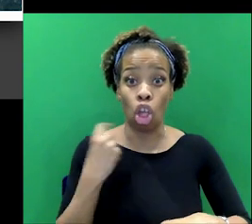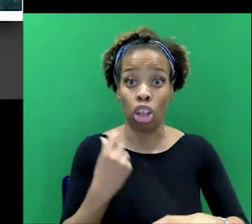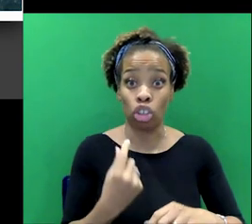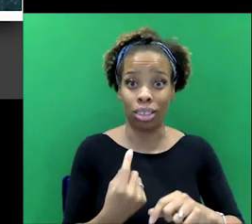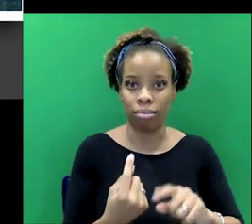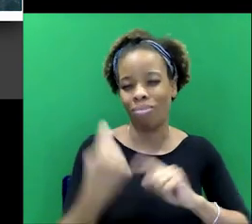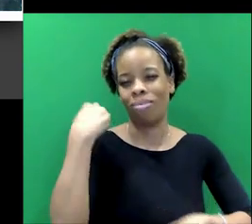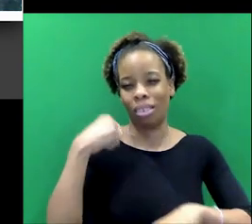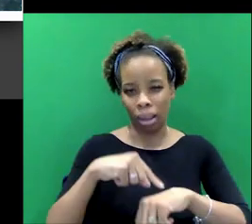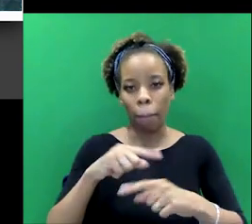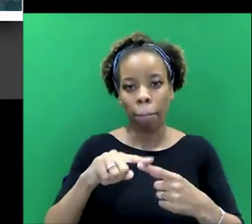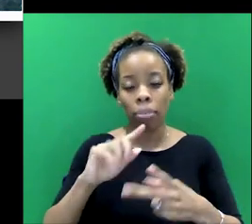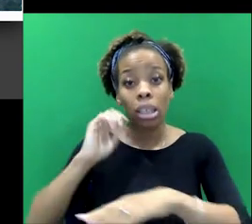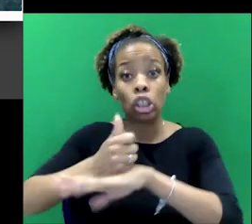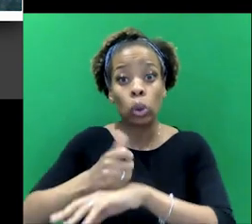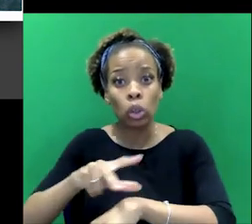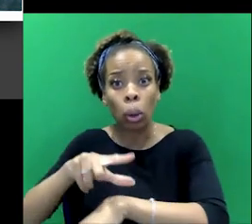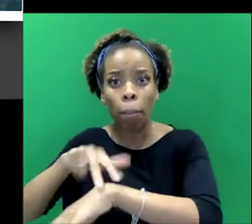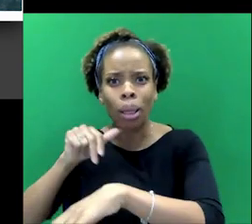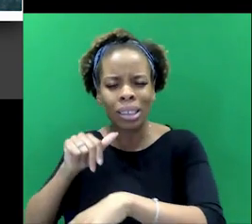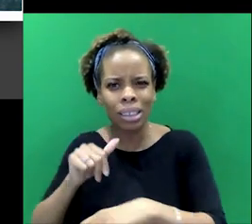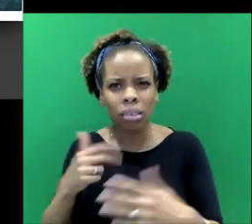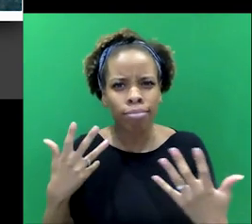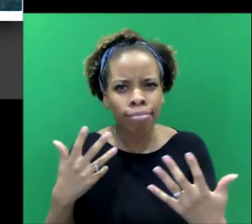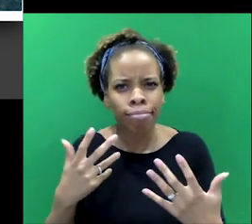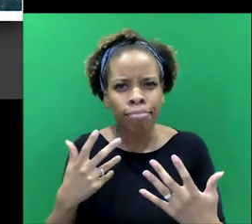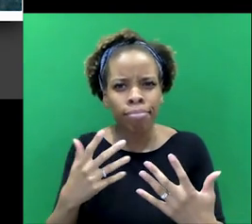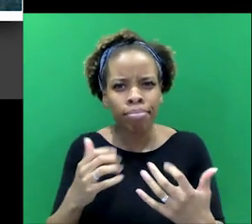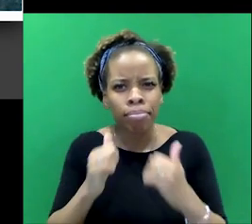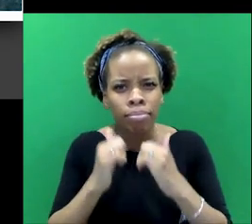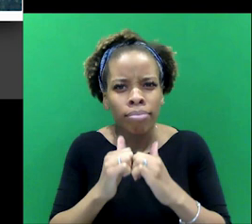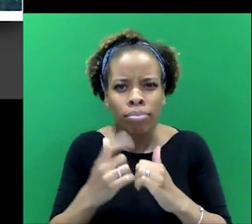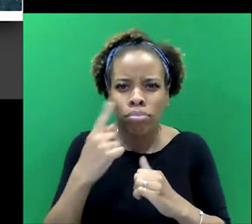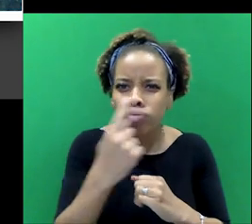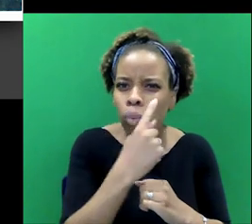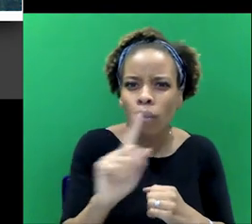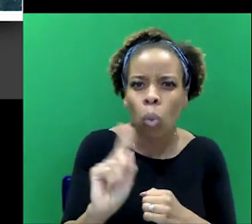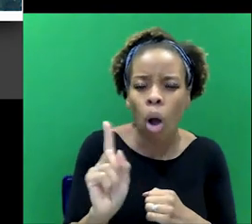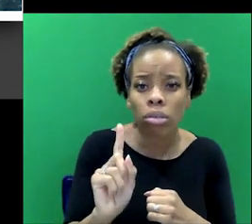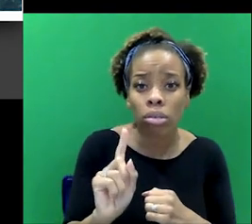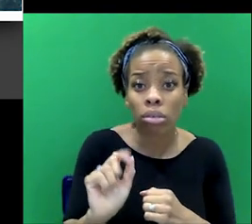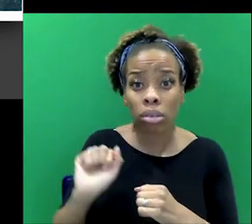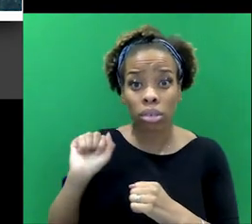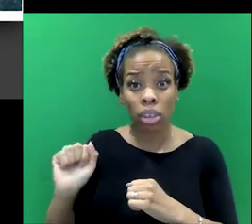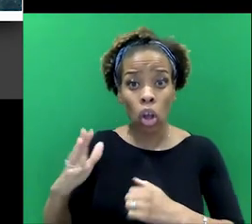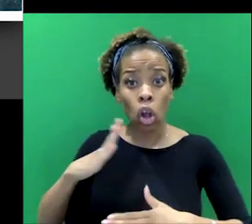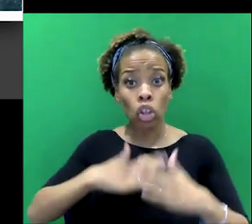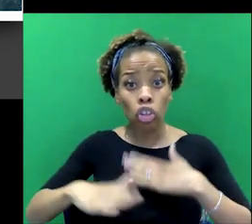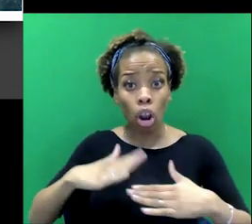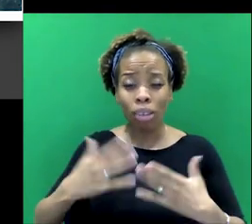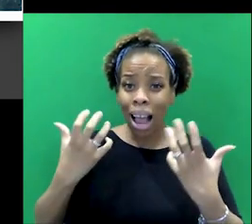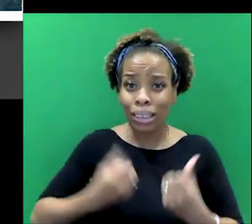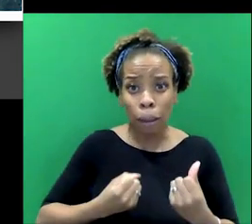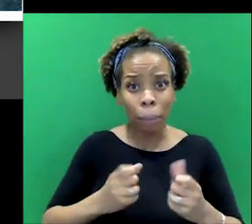and, and the police, you know, what would you have to say about them from the point of view of, you know, their, their tolerance of difference?